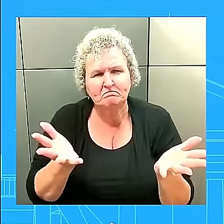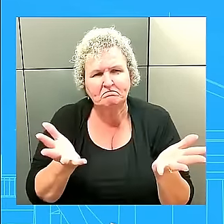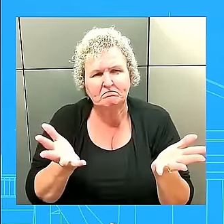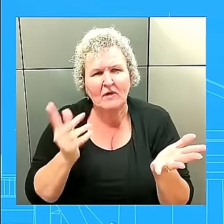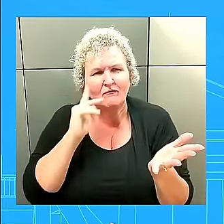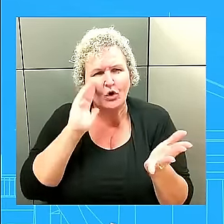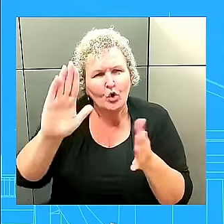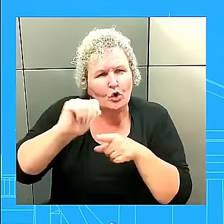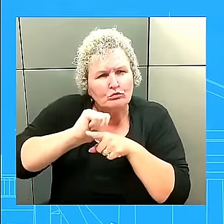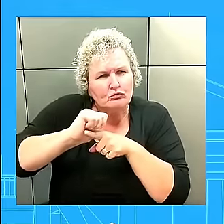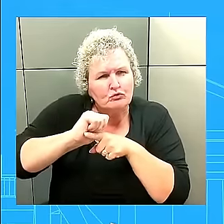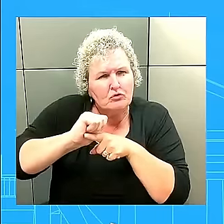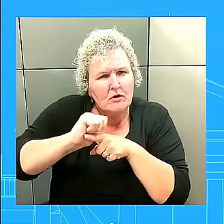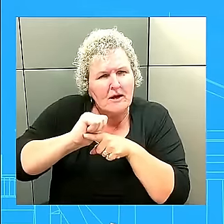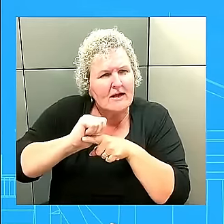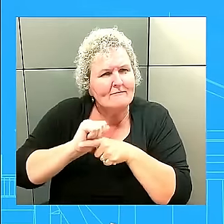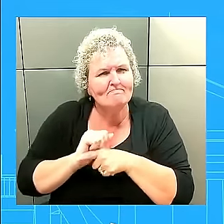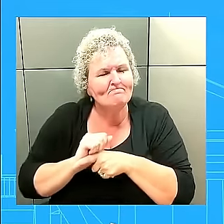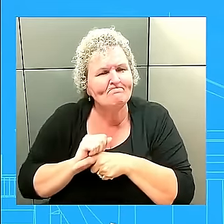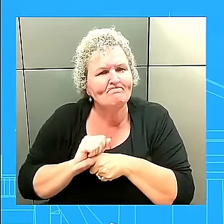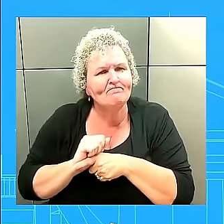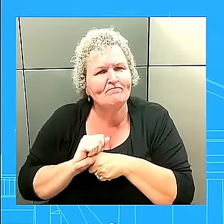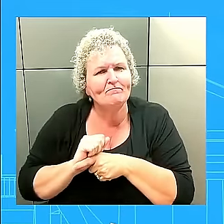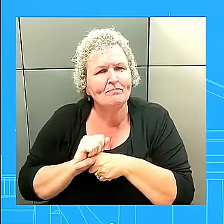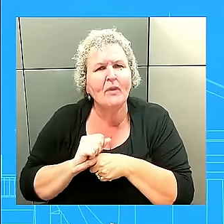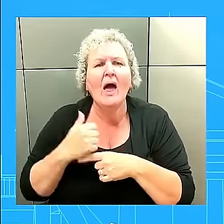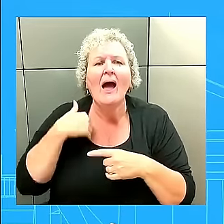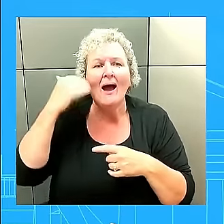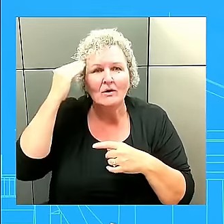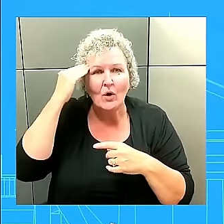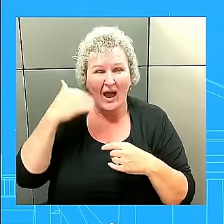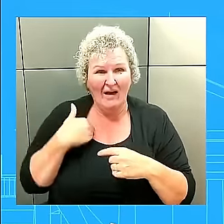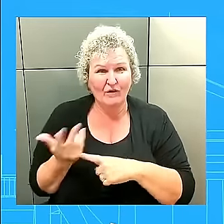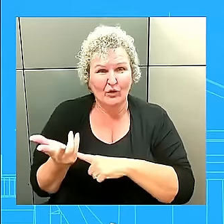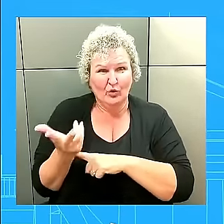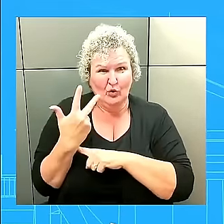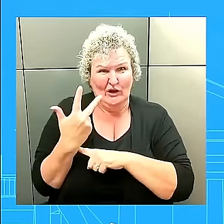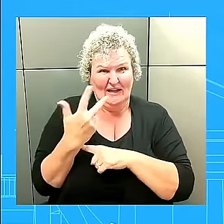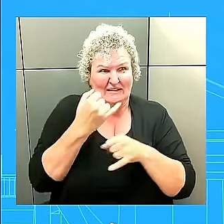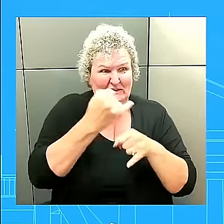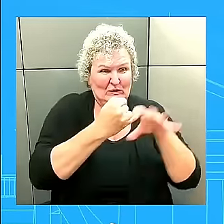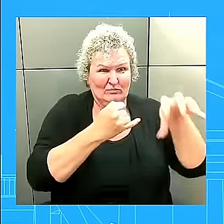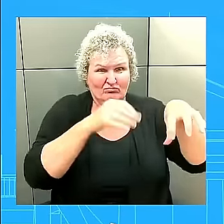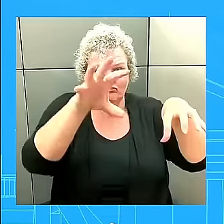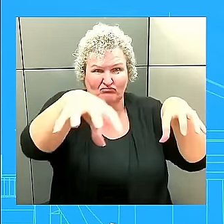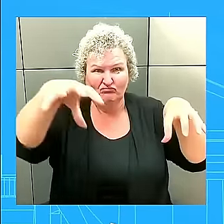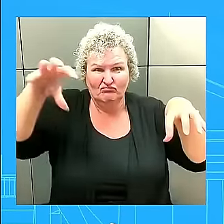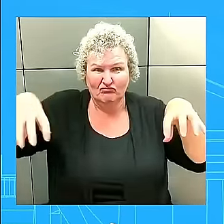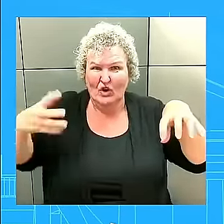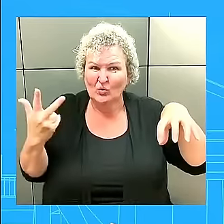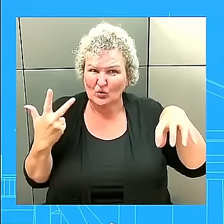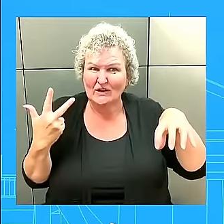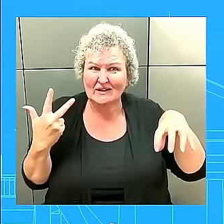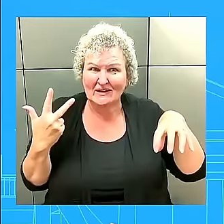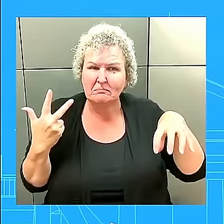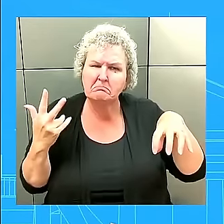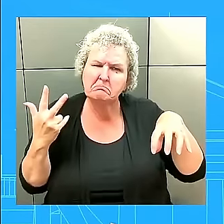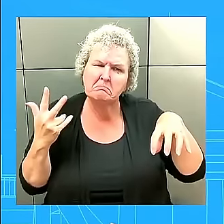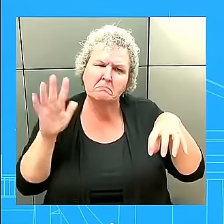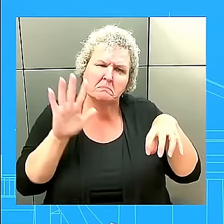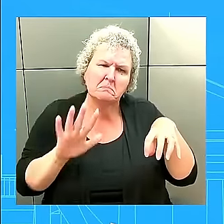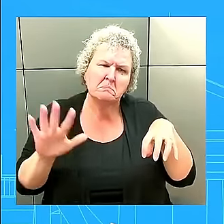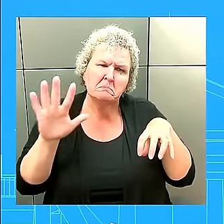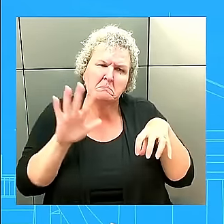There's three sites that we assess right now that this first tranche of about 3,000 are being trained.